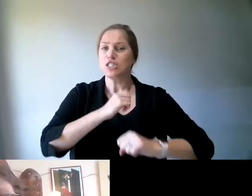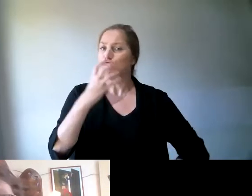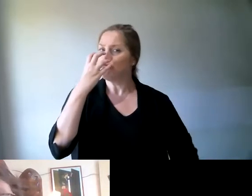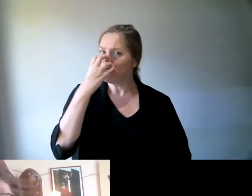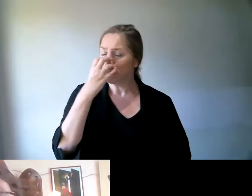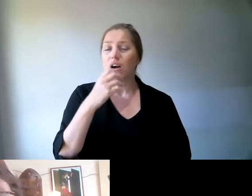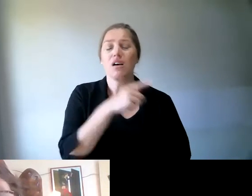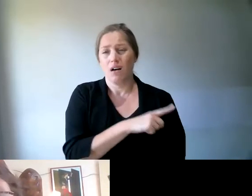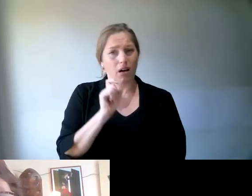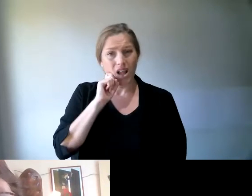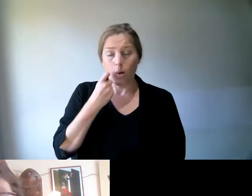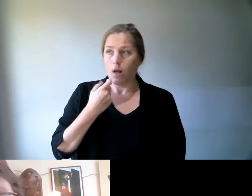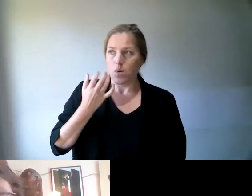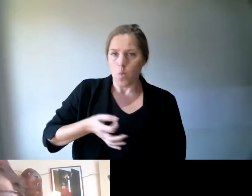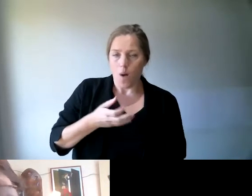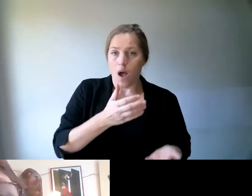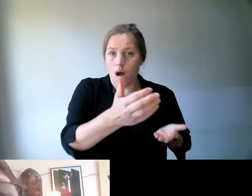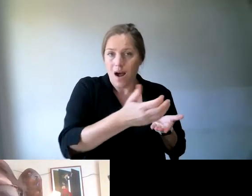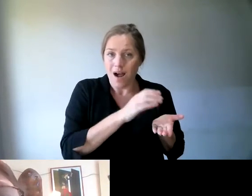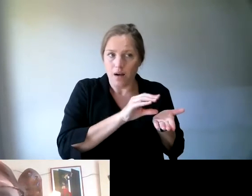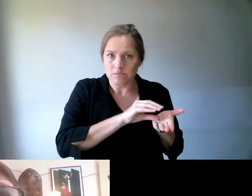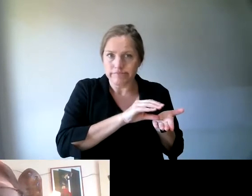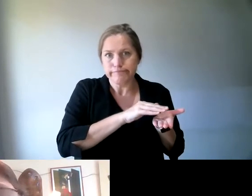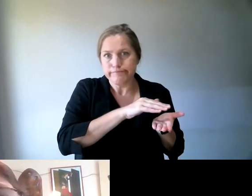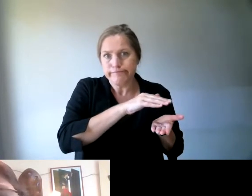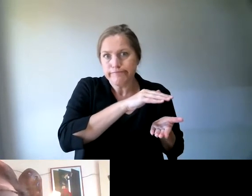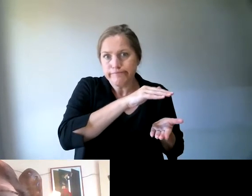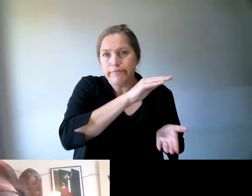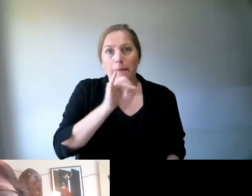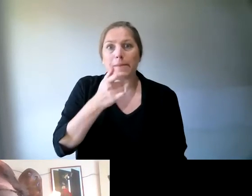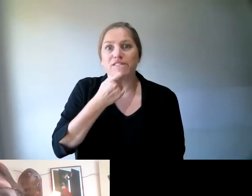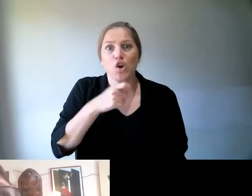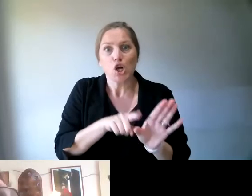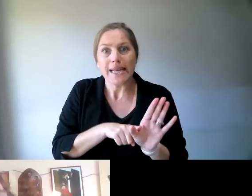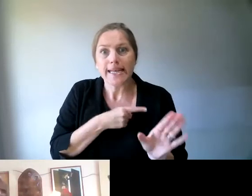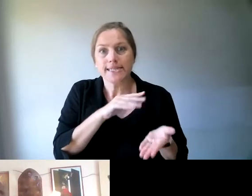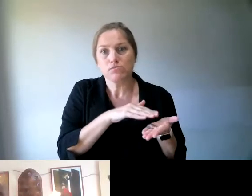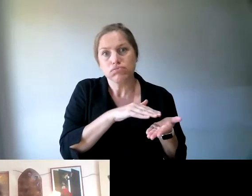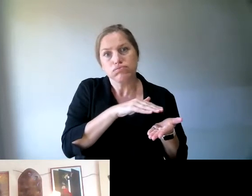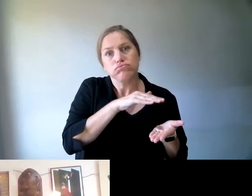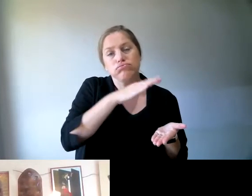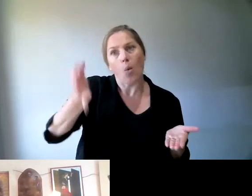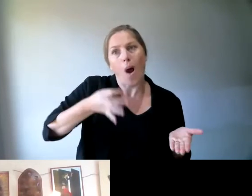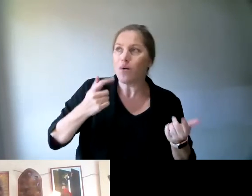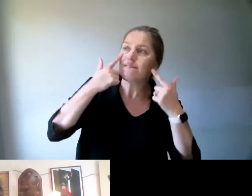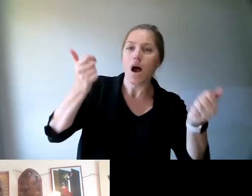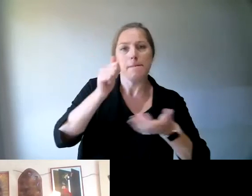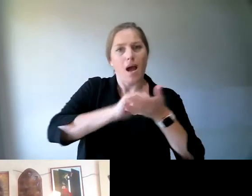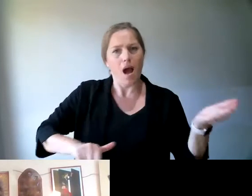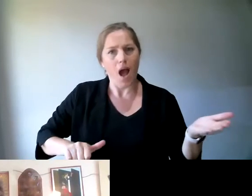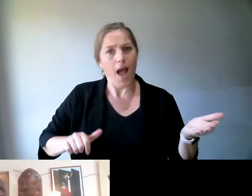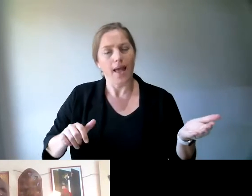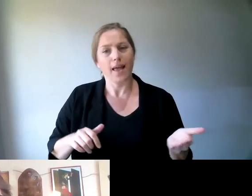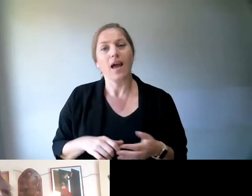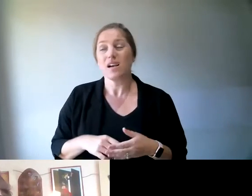could be a few years before he even gets that. I mean, he can't even, he can't get one. There's no place in Geelong now that makes